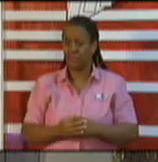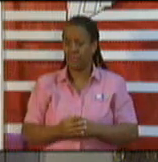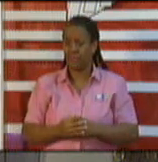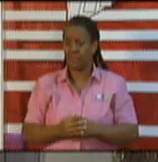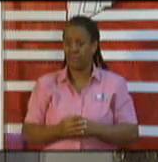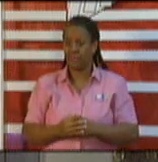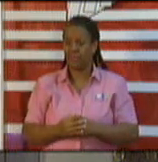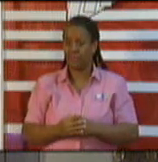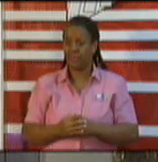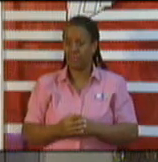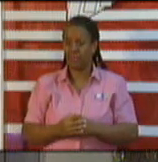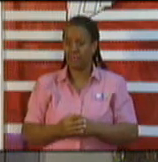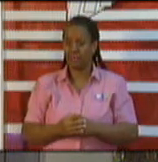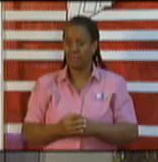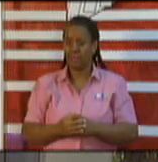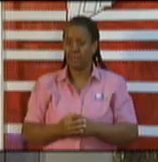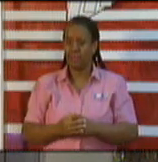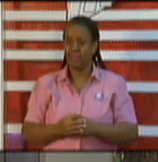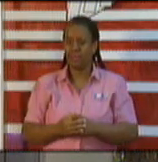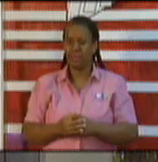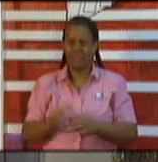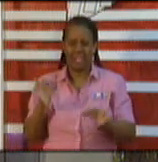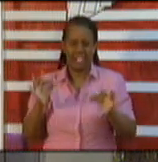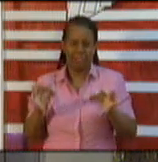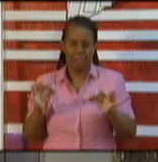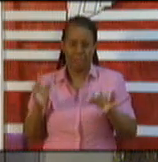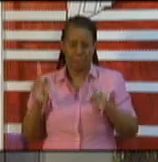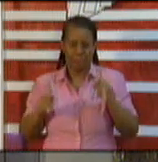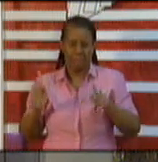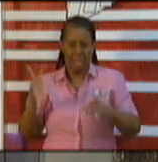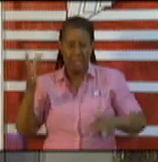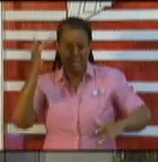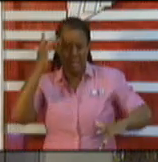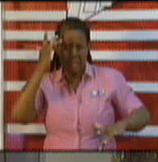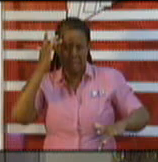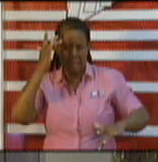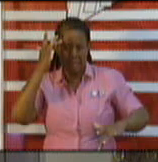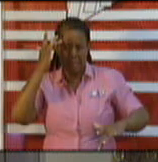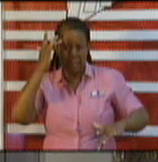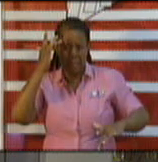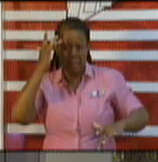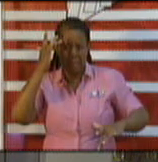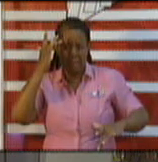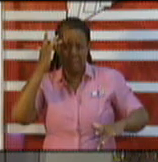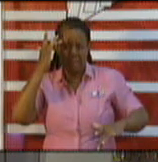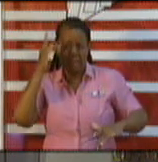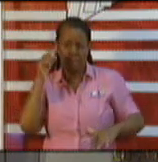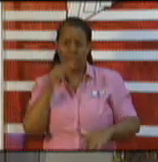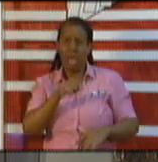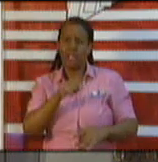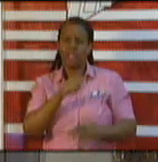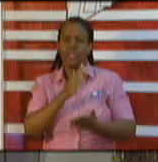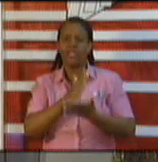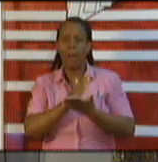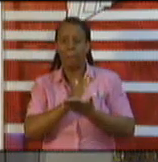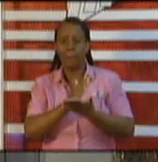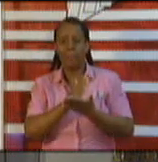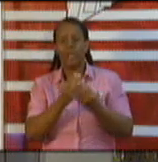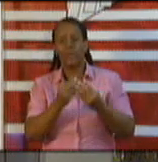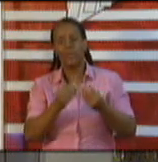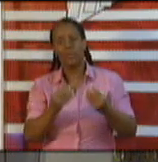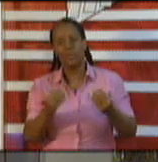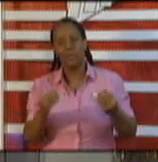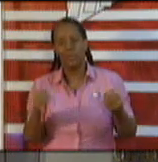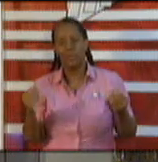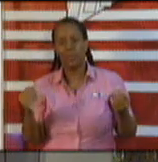from 115, 116, 117, and we move to reopening of the economy, we did state that a battle has